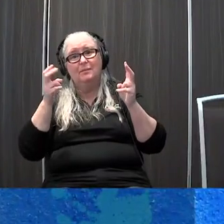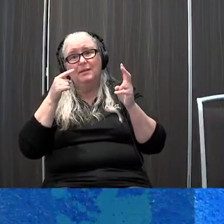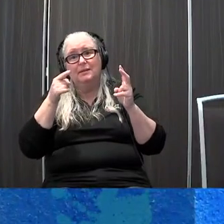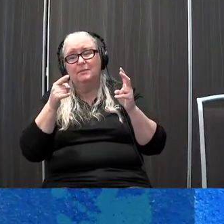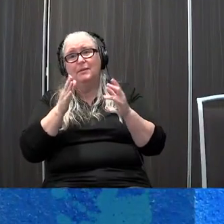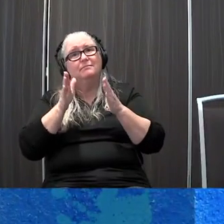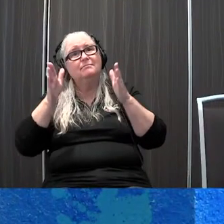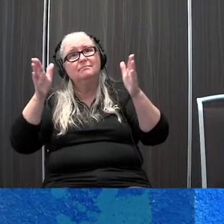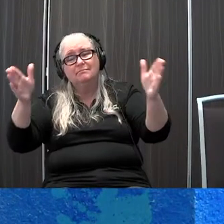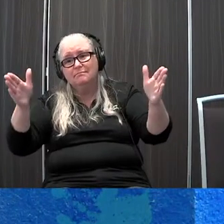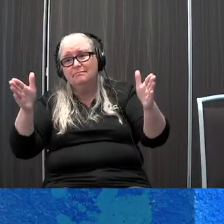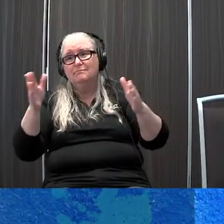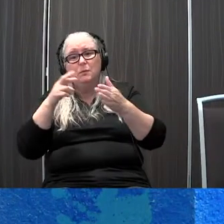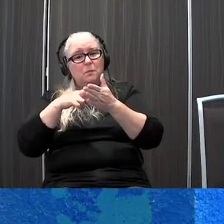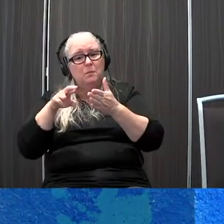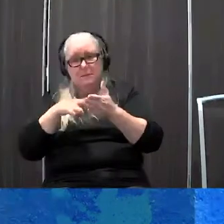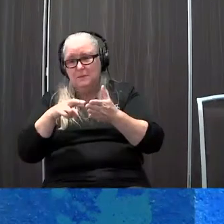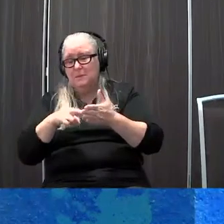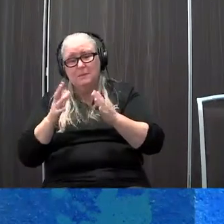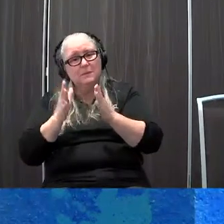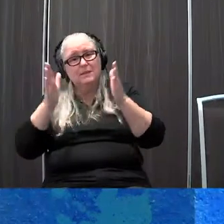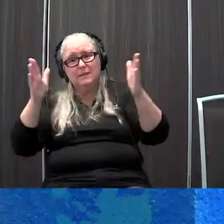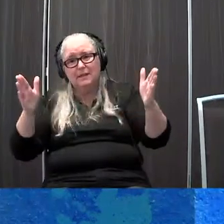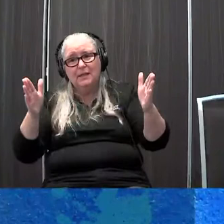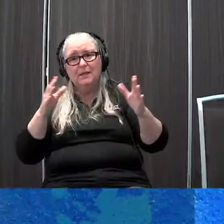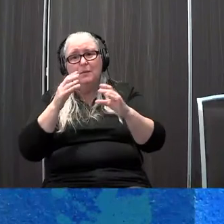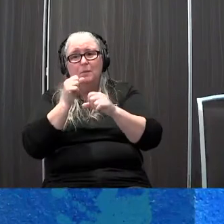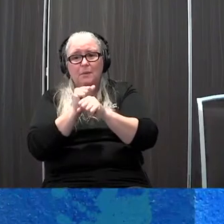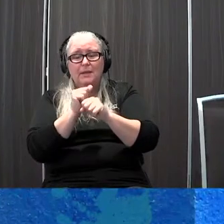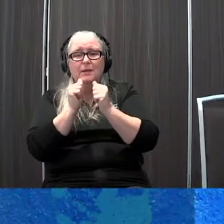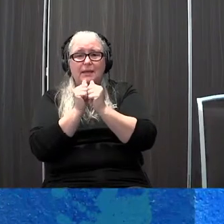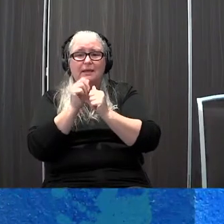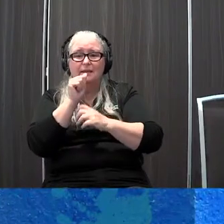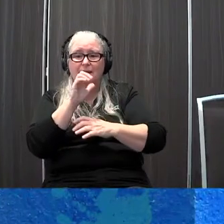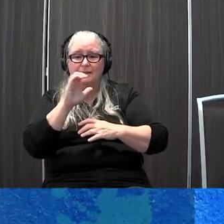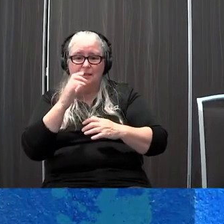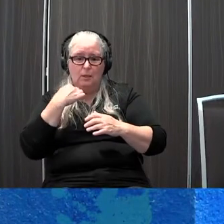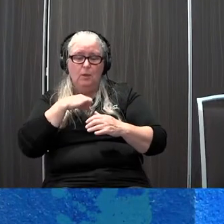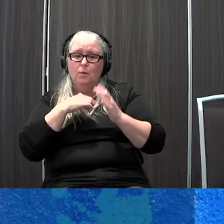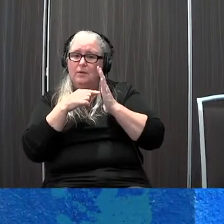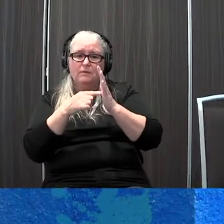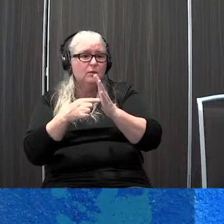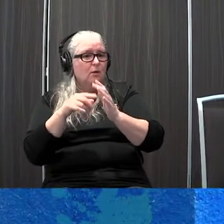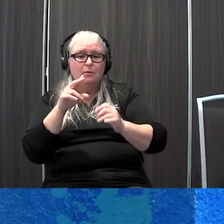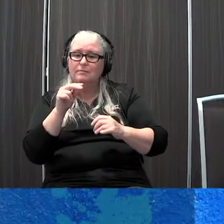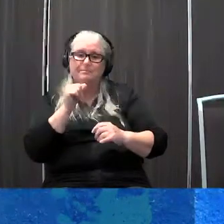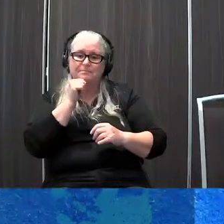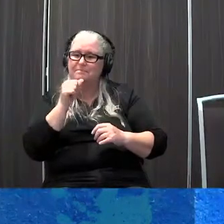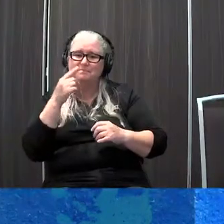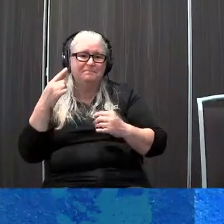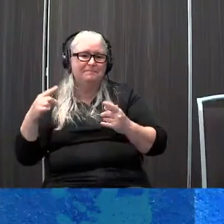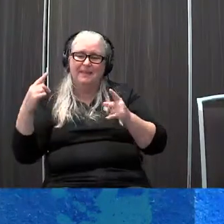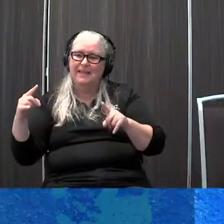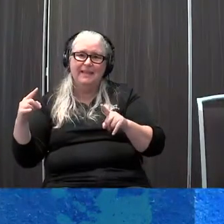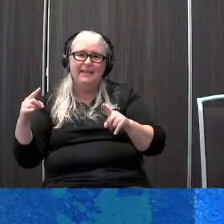explored thankfully in the field of AAC and we've actually been shown the contrary through the literature that